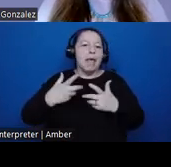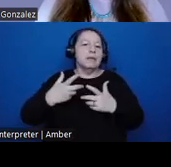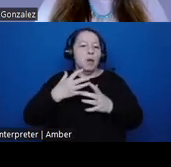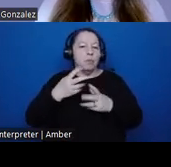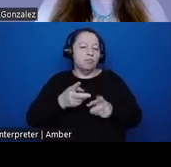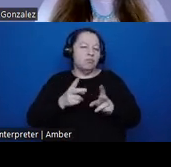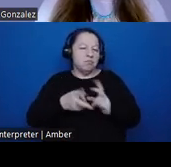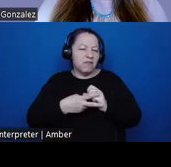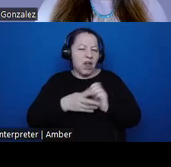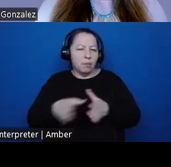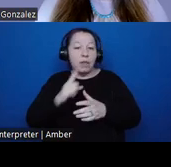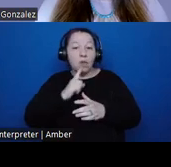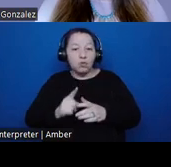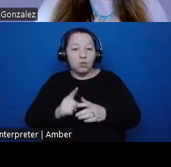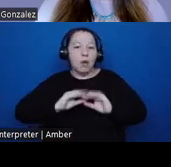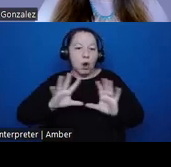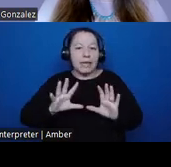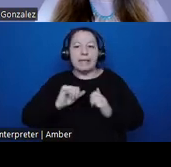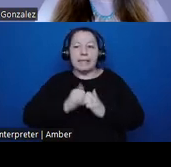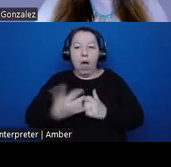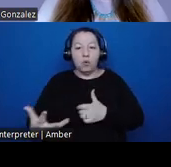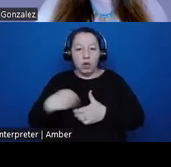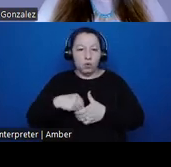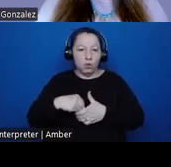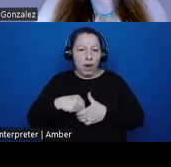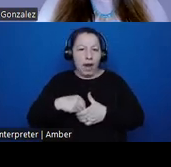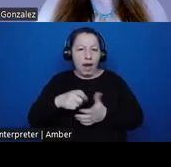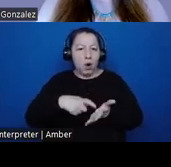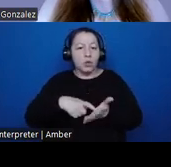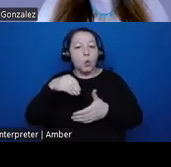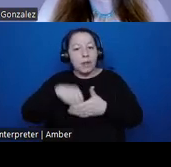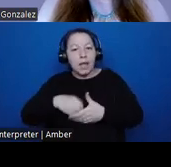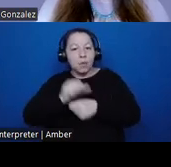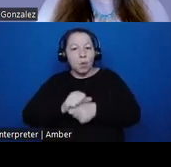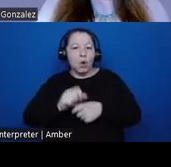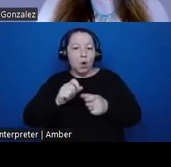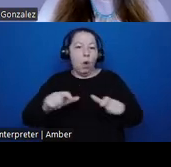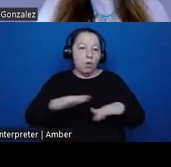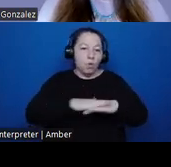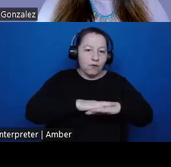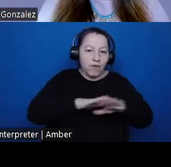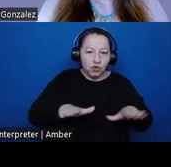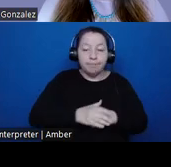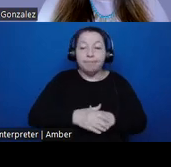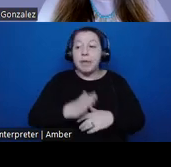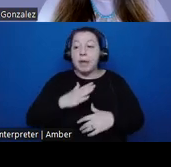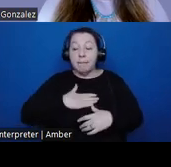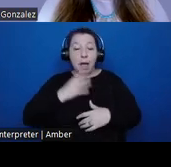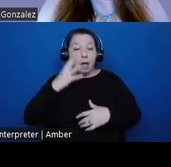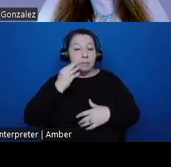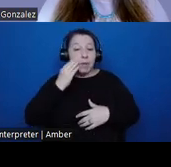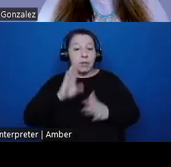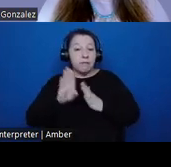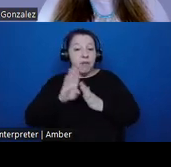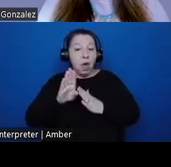how to integrate archaeology within its work on reservation. Internally, my experience, given my sovereignty based low